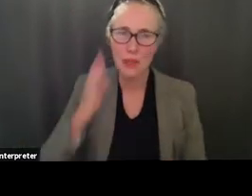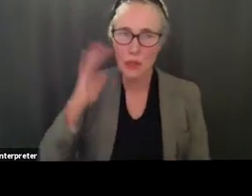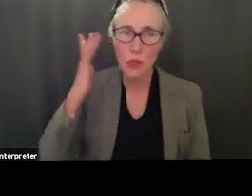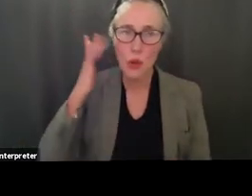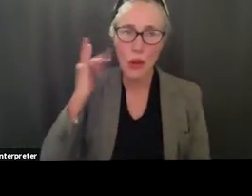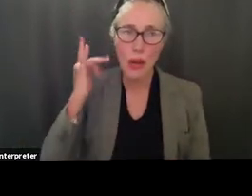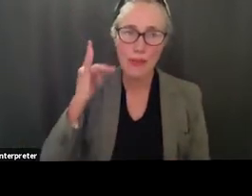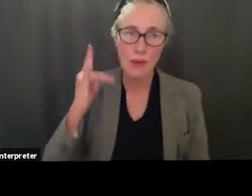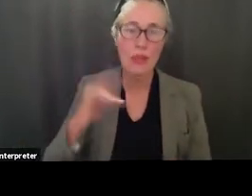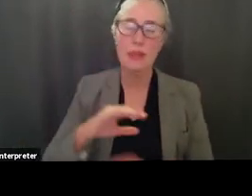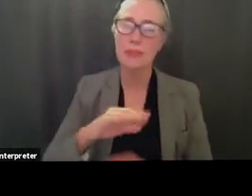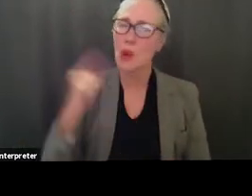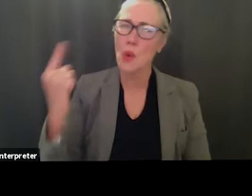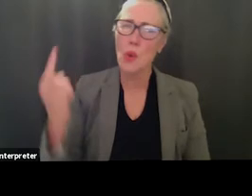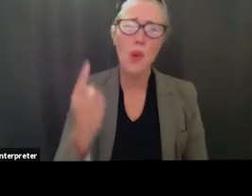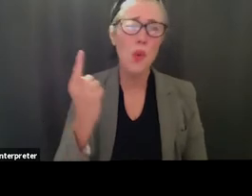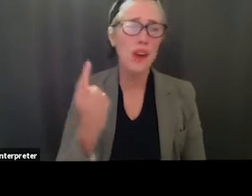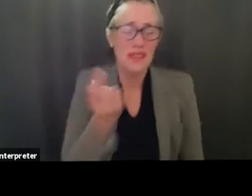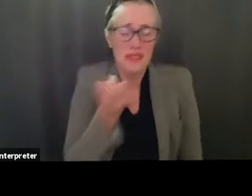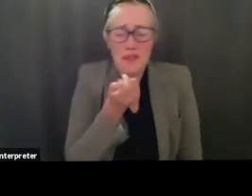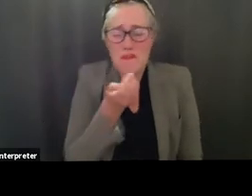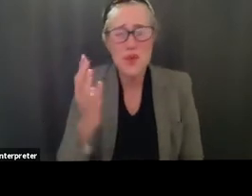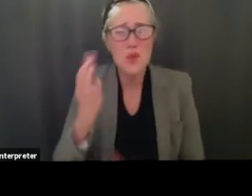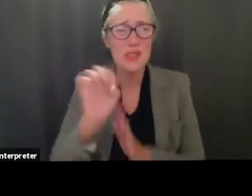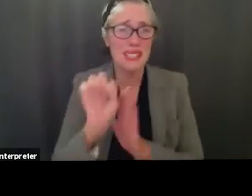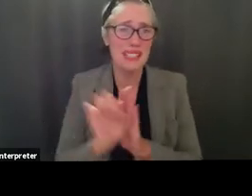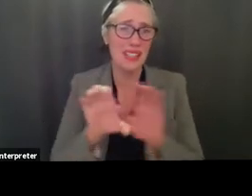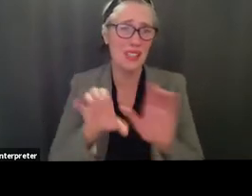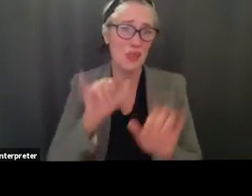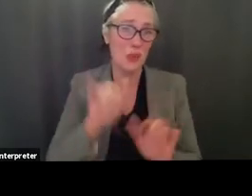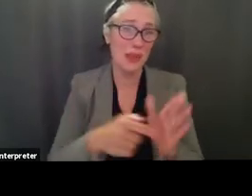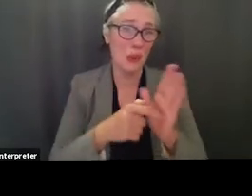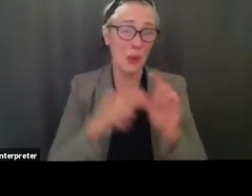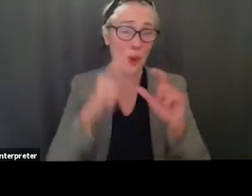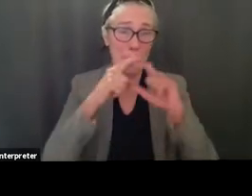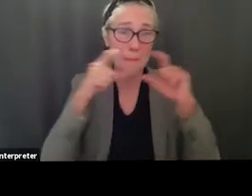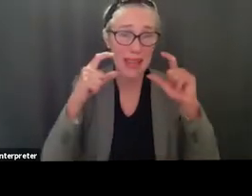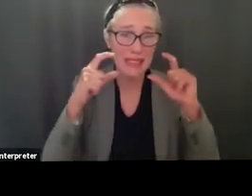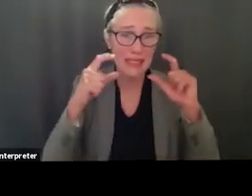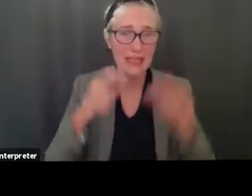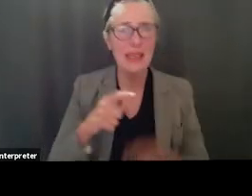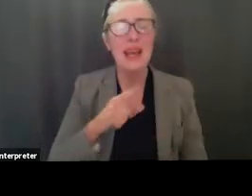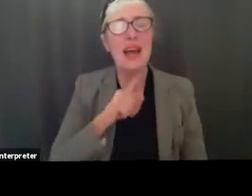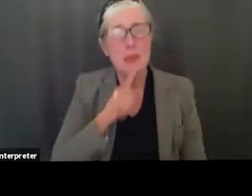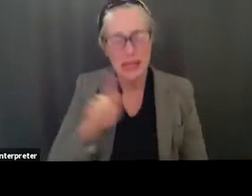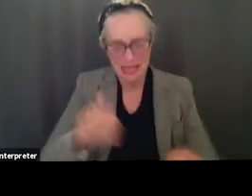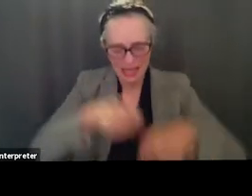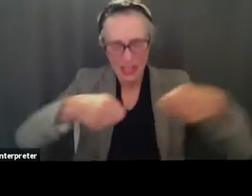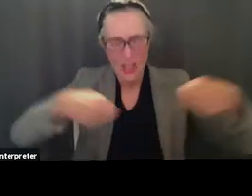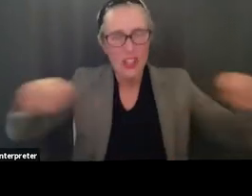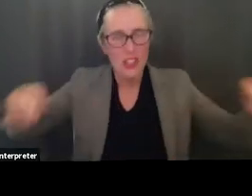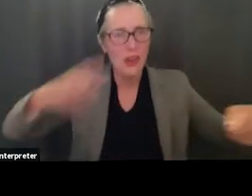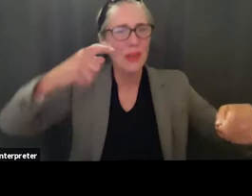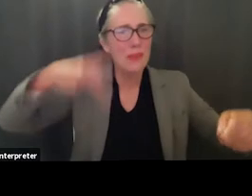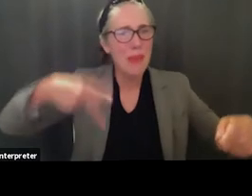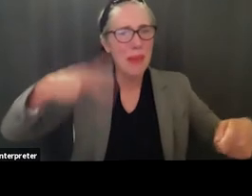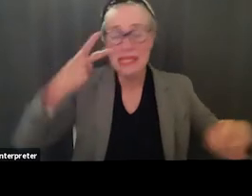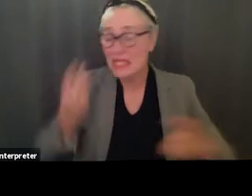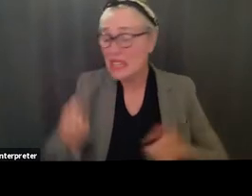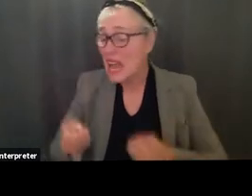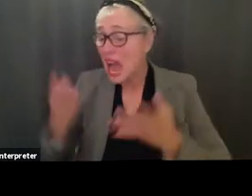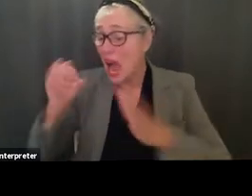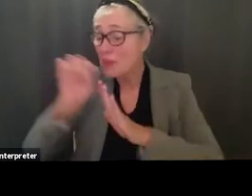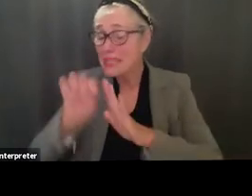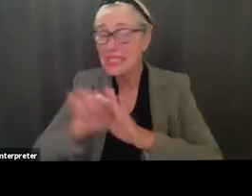only states doing this if you look at just just put take a map out and look at the amount of states doing masks and it's